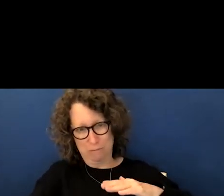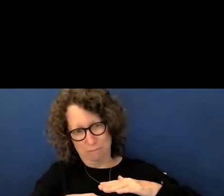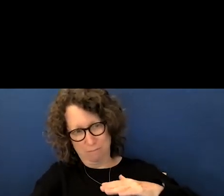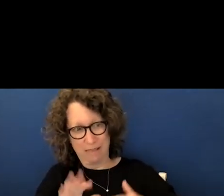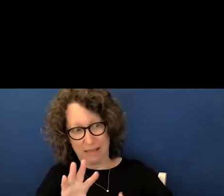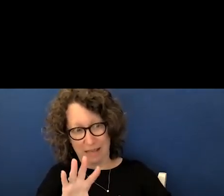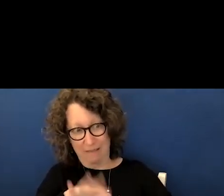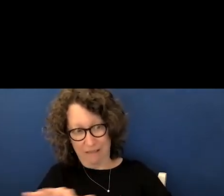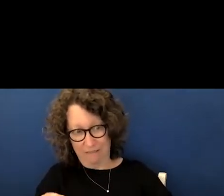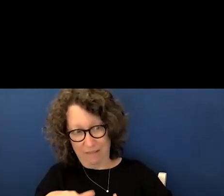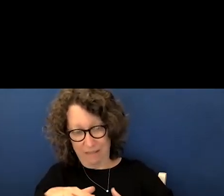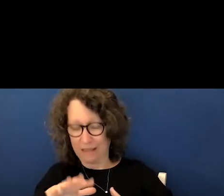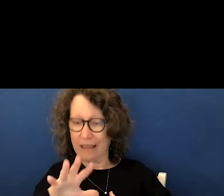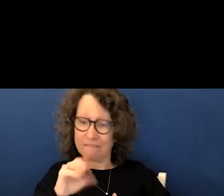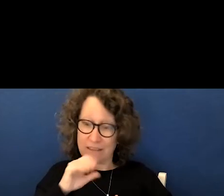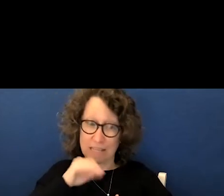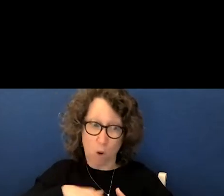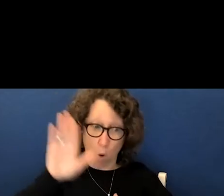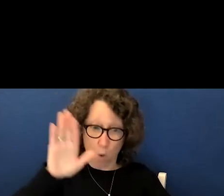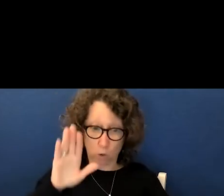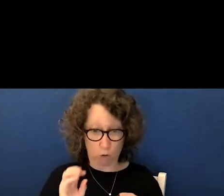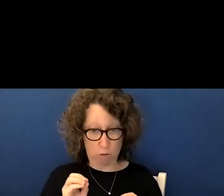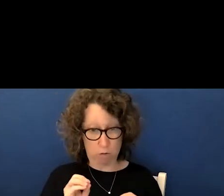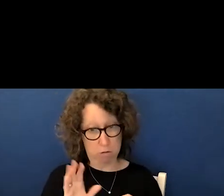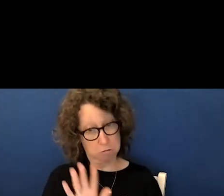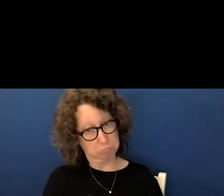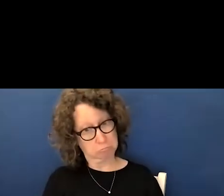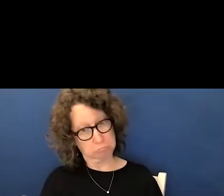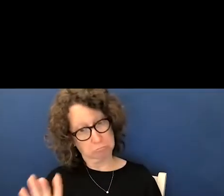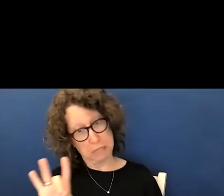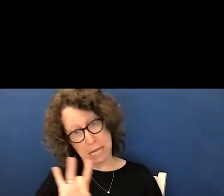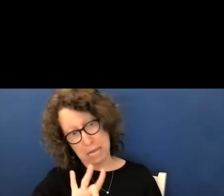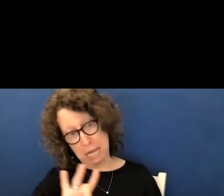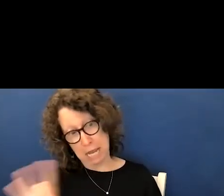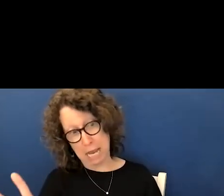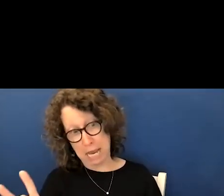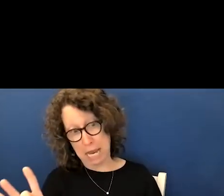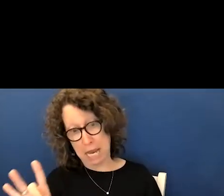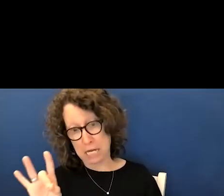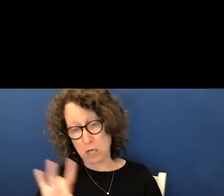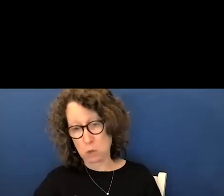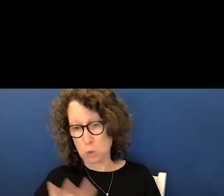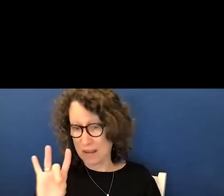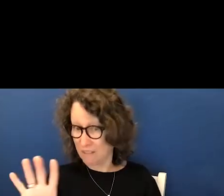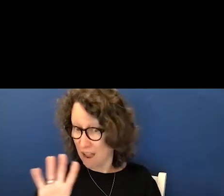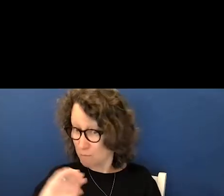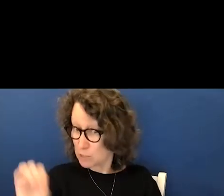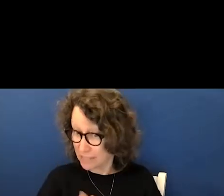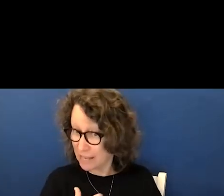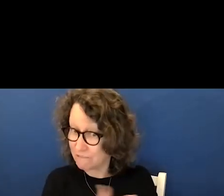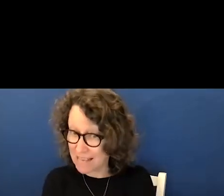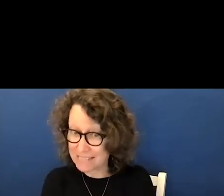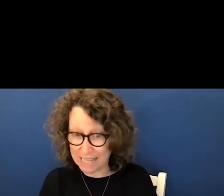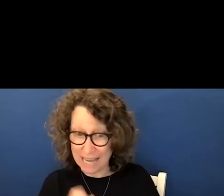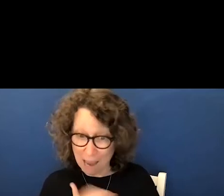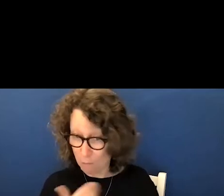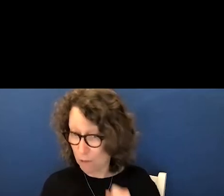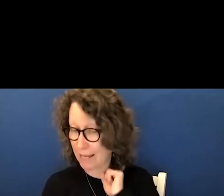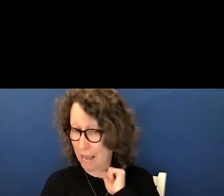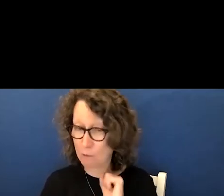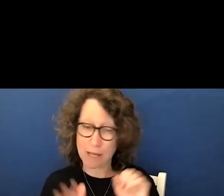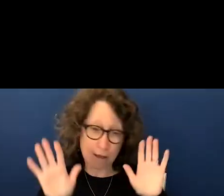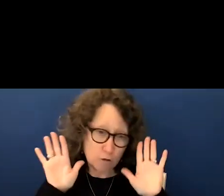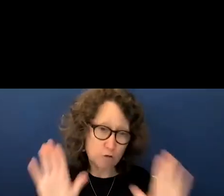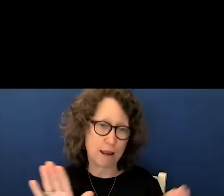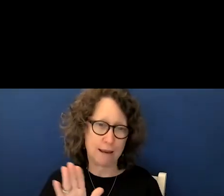50 and older in excess of 80 to 85 vaccinated in the county really